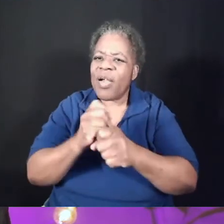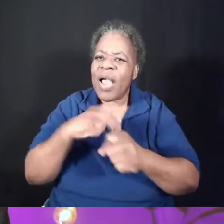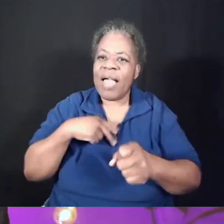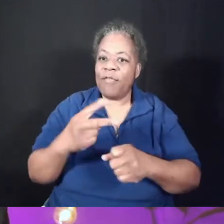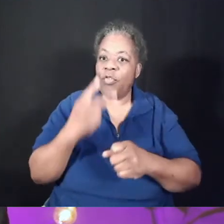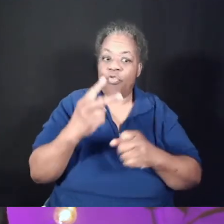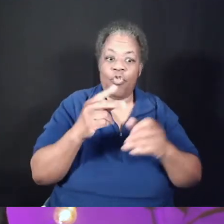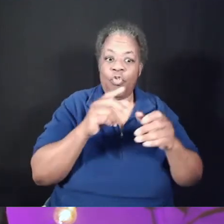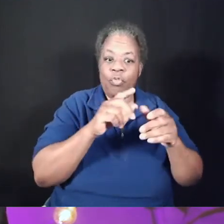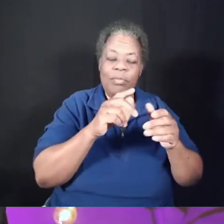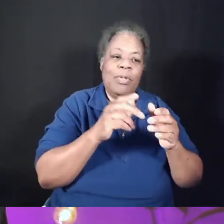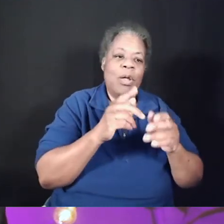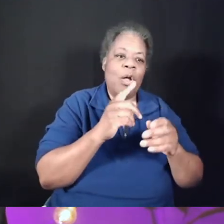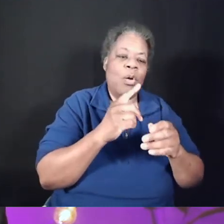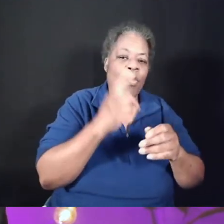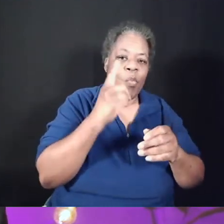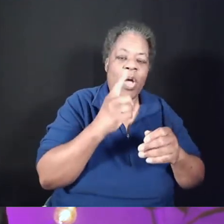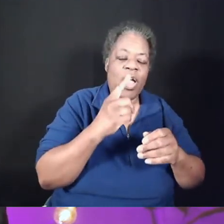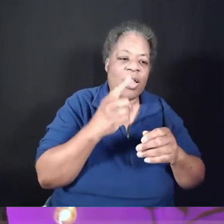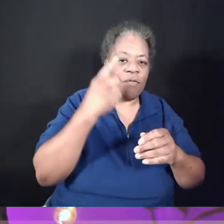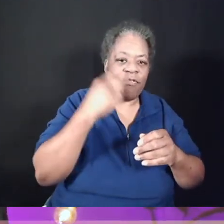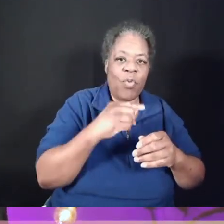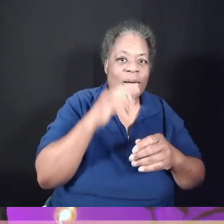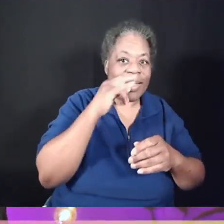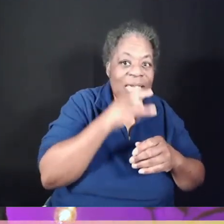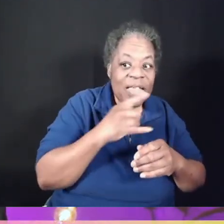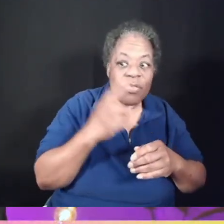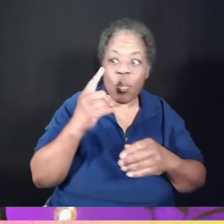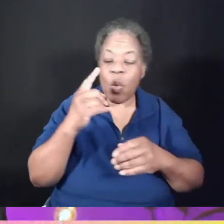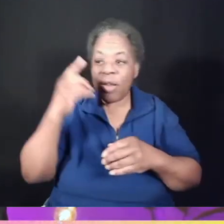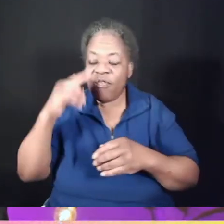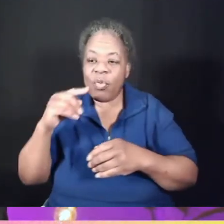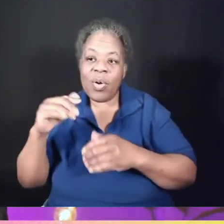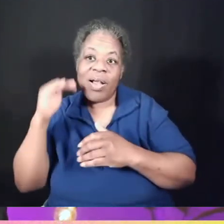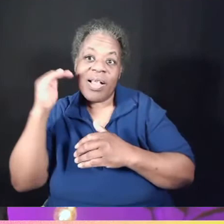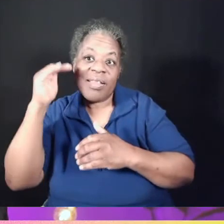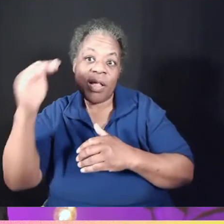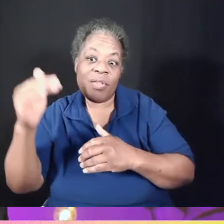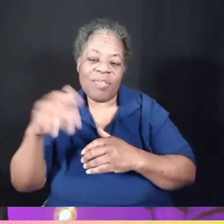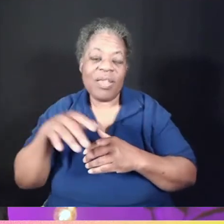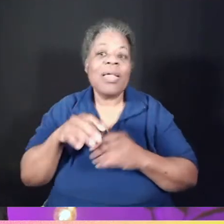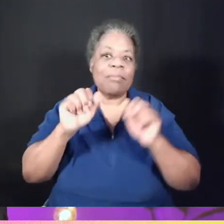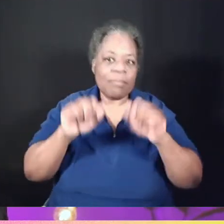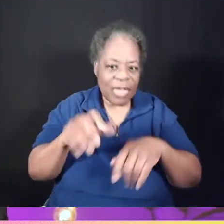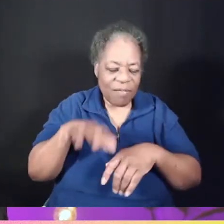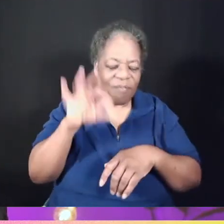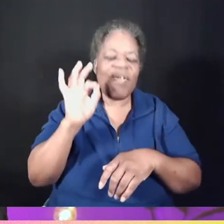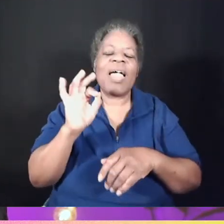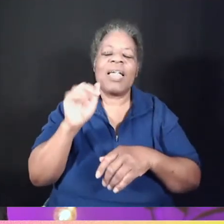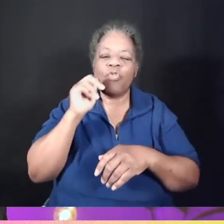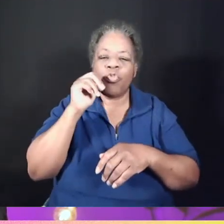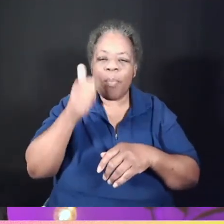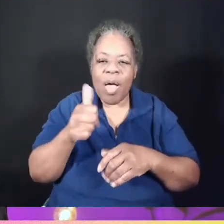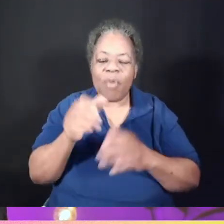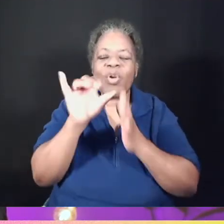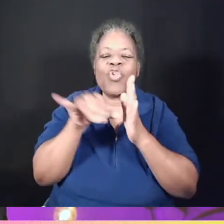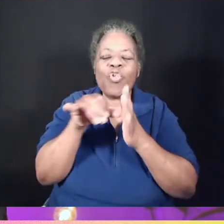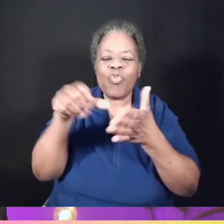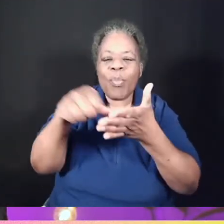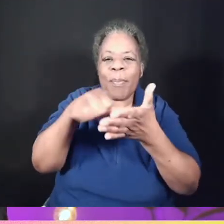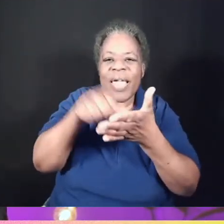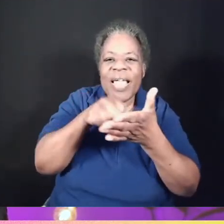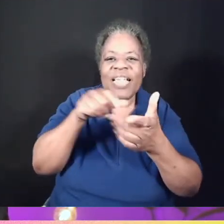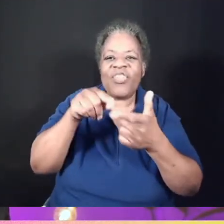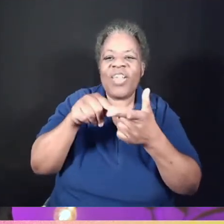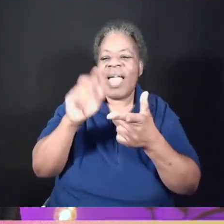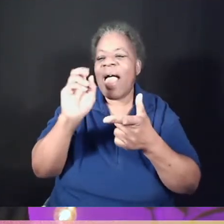And you can find these meditations each Monday, starting tomorrow, on our YouTube page, our app, and at grace.org slash Easter.